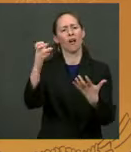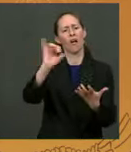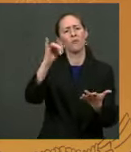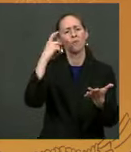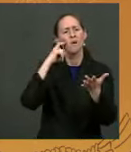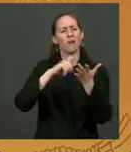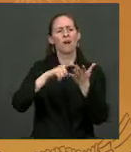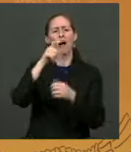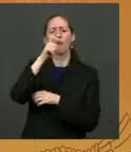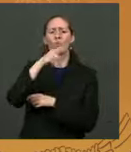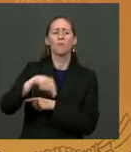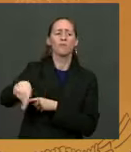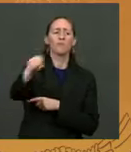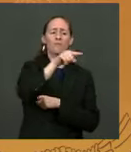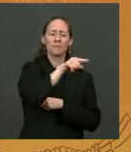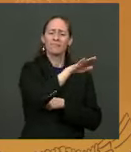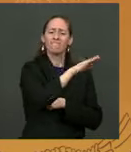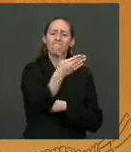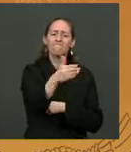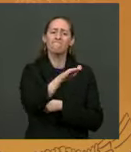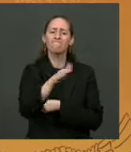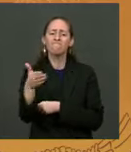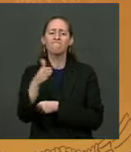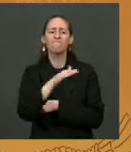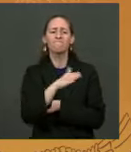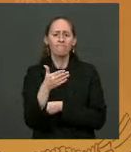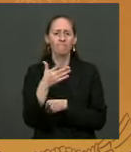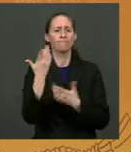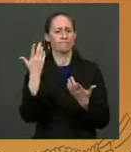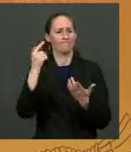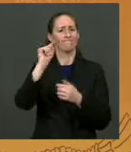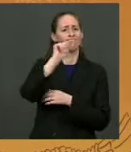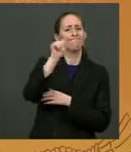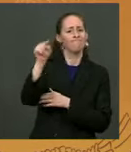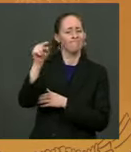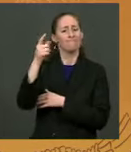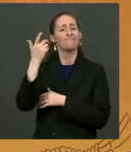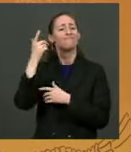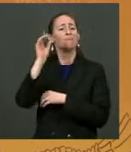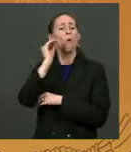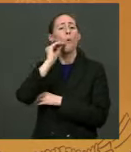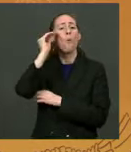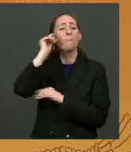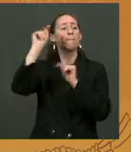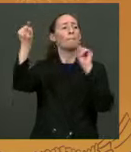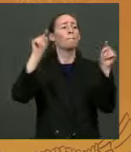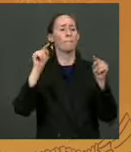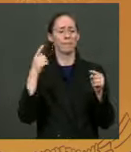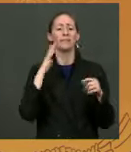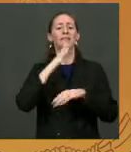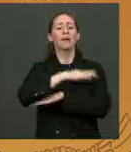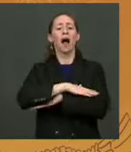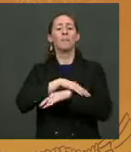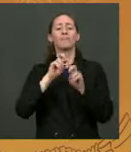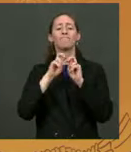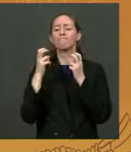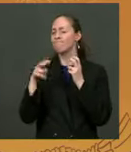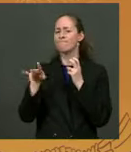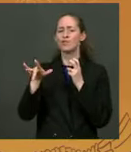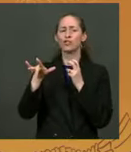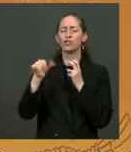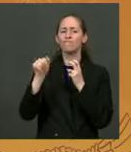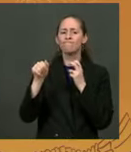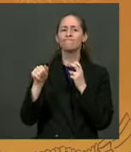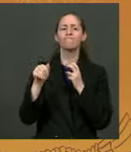Those who will have empty seats at their tables this year, because the virus is another cruel twist of fate or accident. The